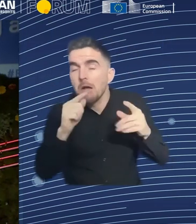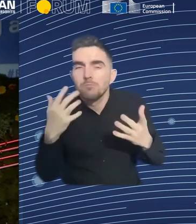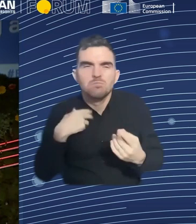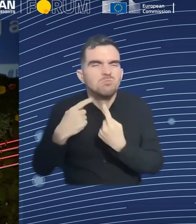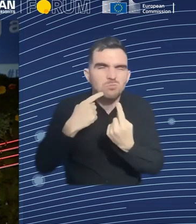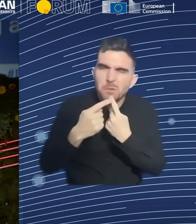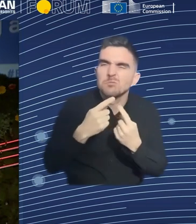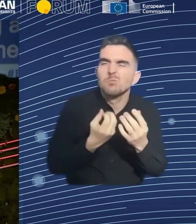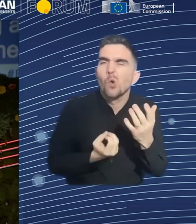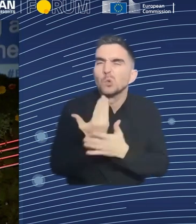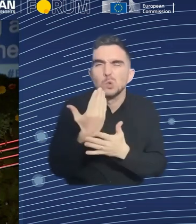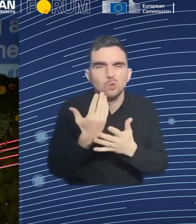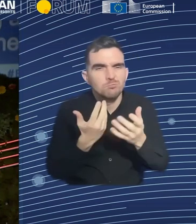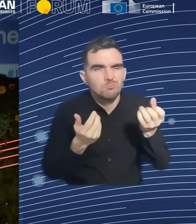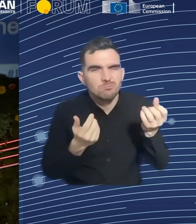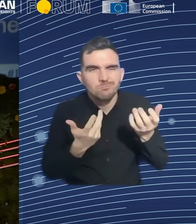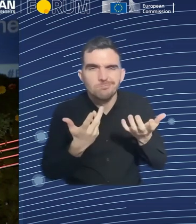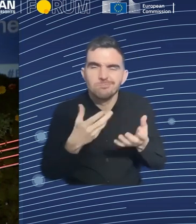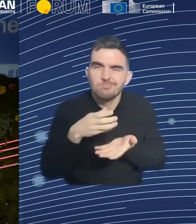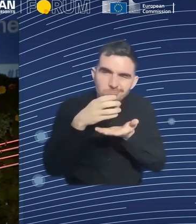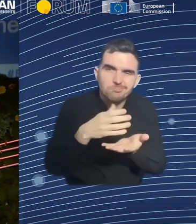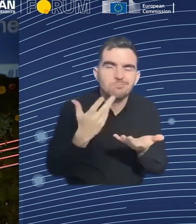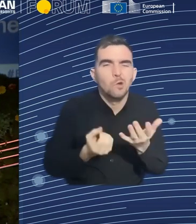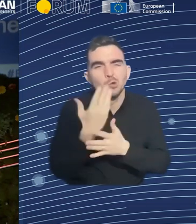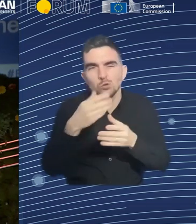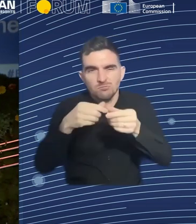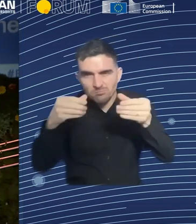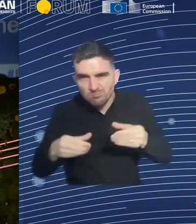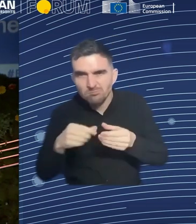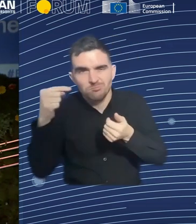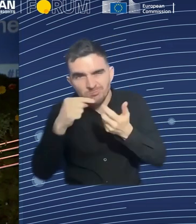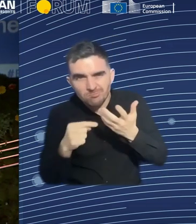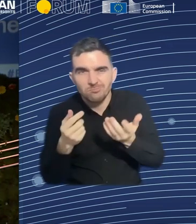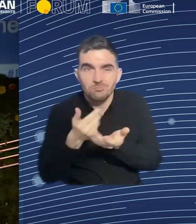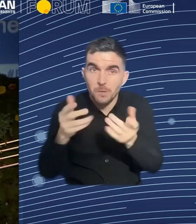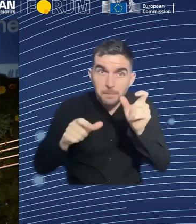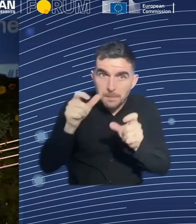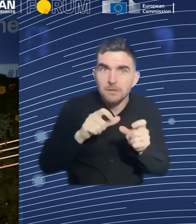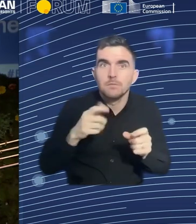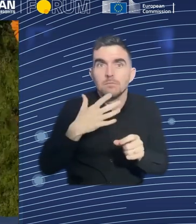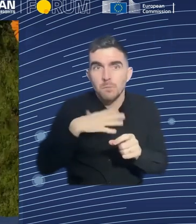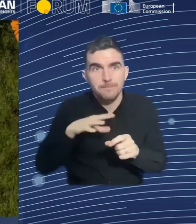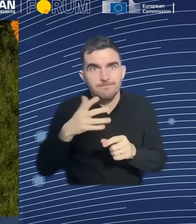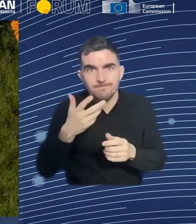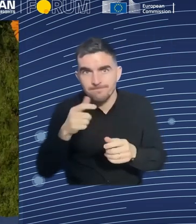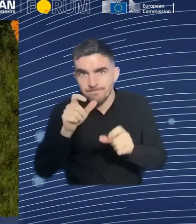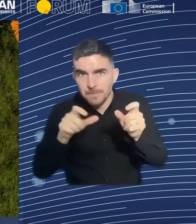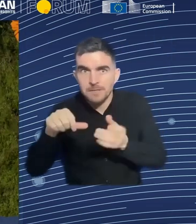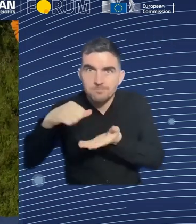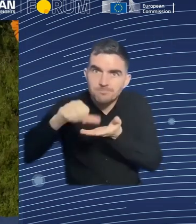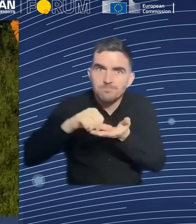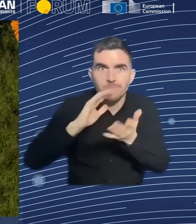have a nice life when they're there or things like that. But I think our societal reaction to aging